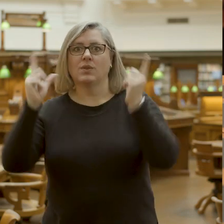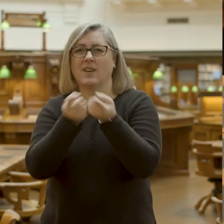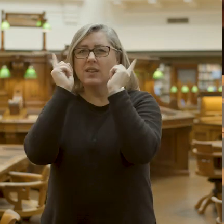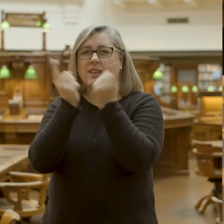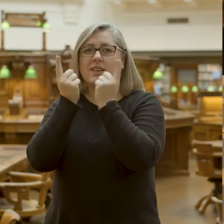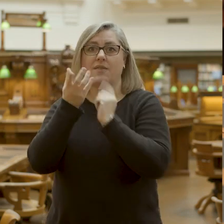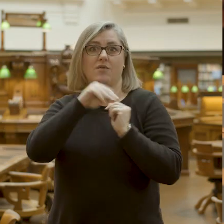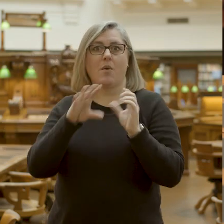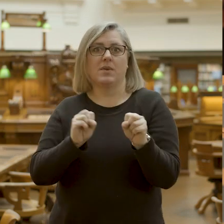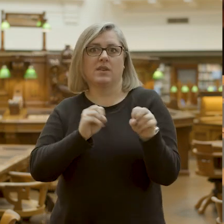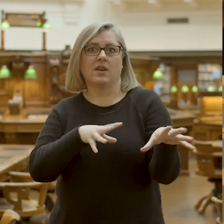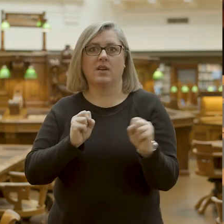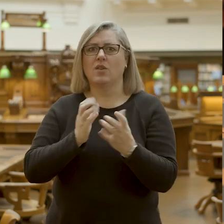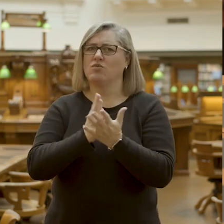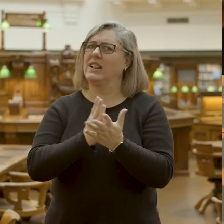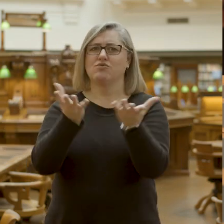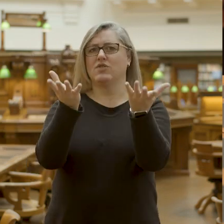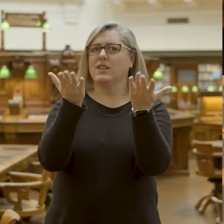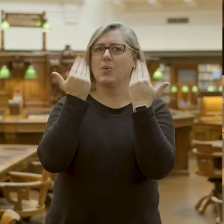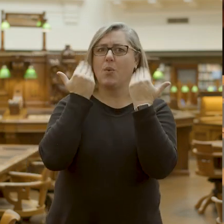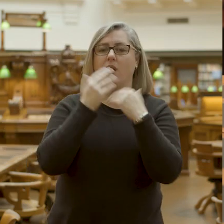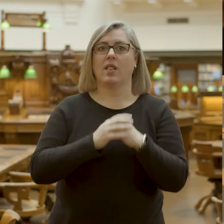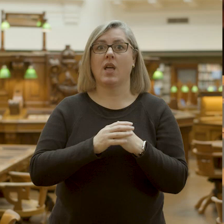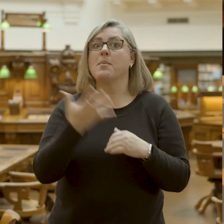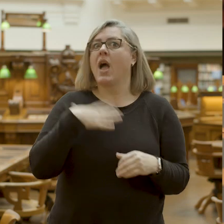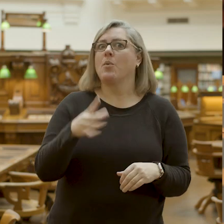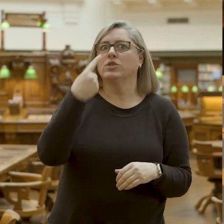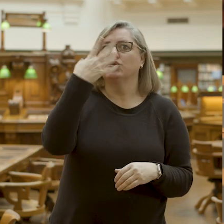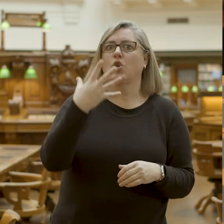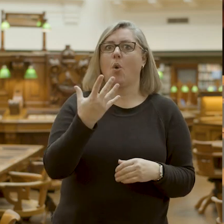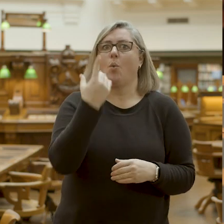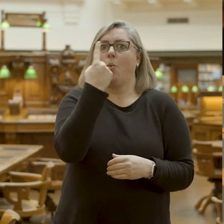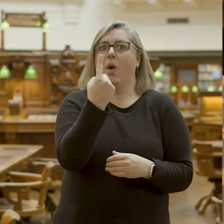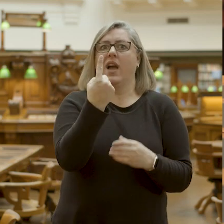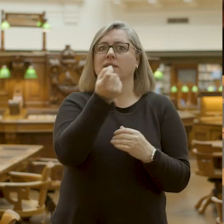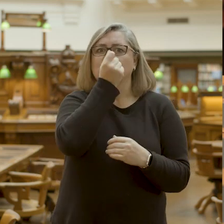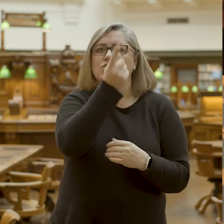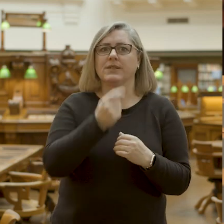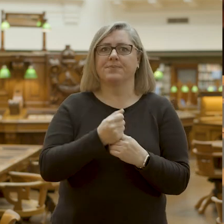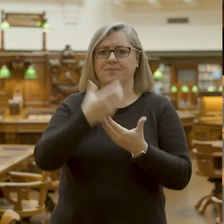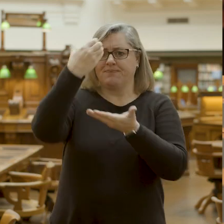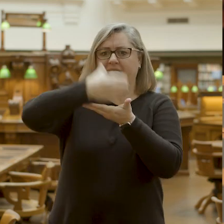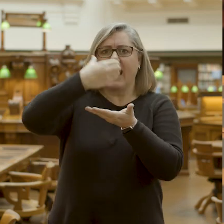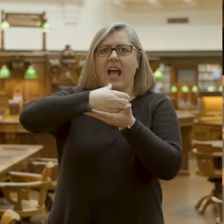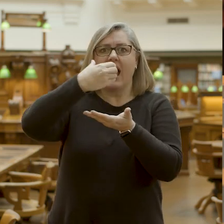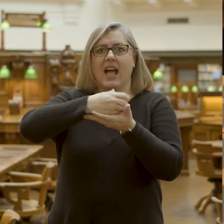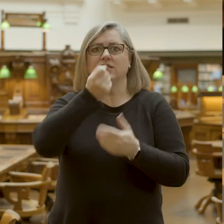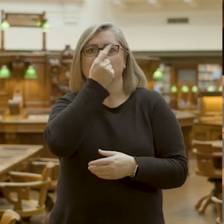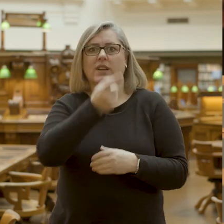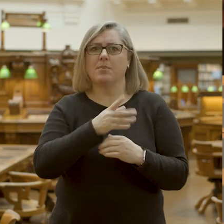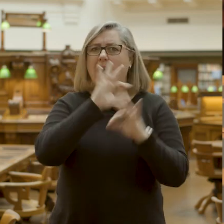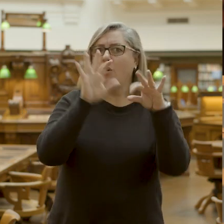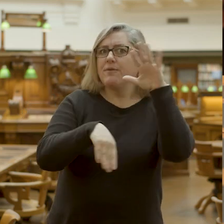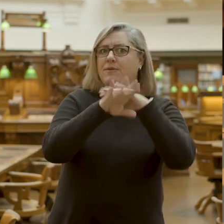but today I just want to show you one trick and it's a card trick. In fact, it's not even a full card trick because